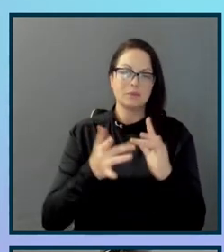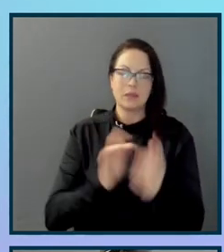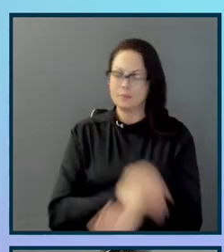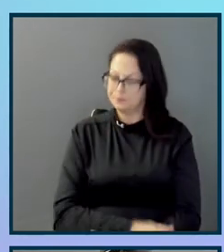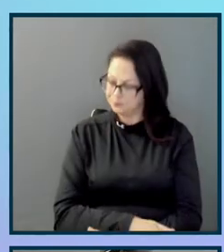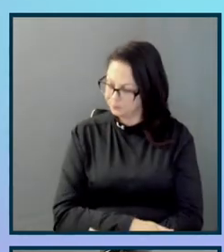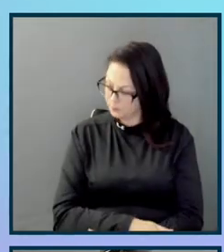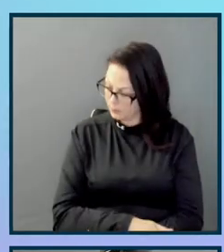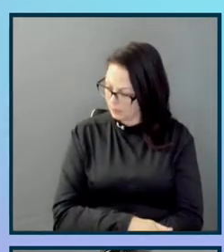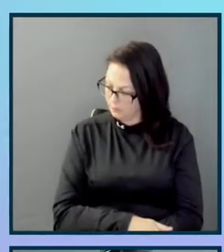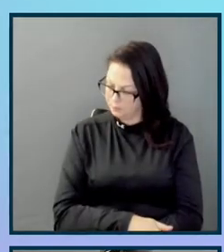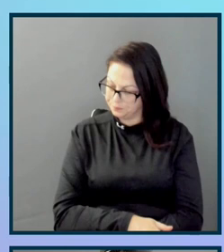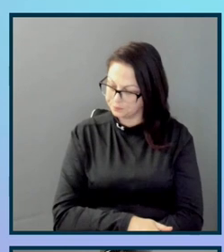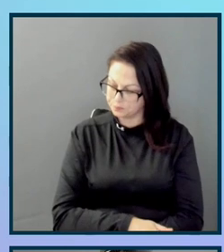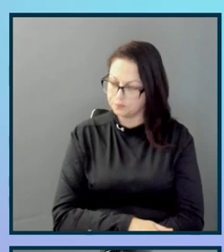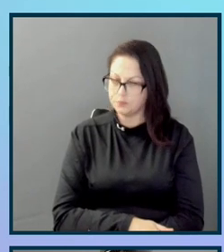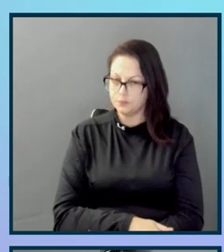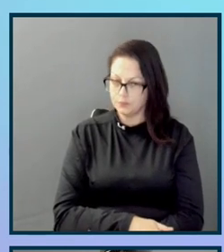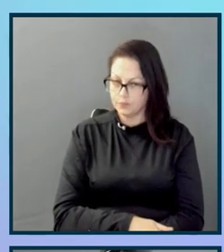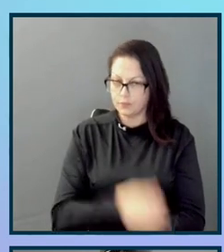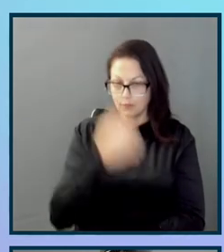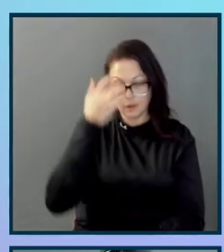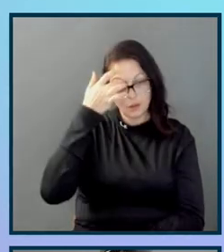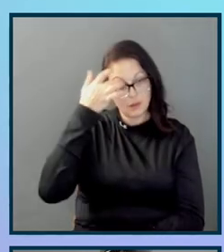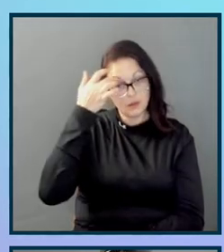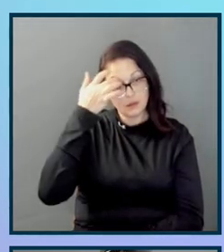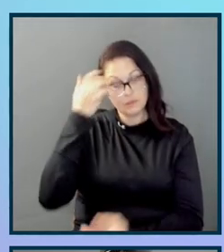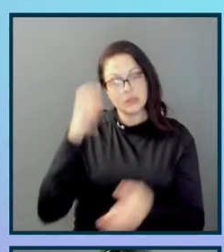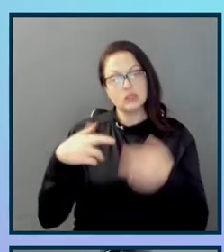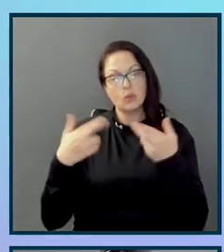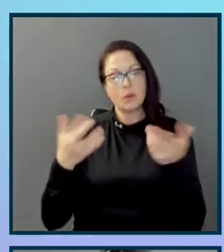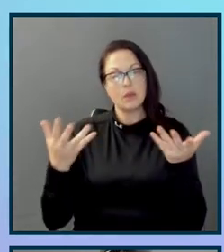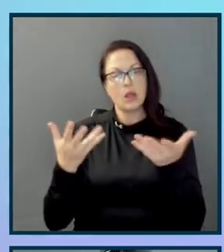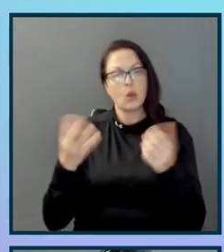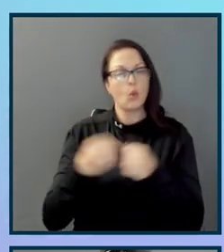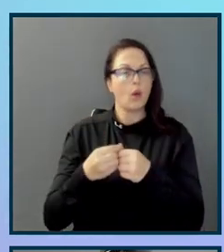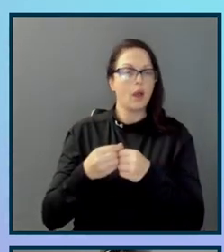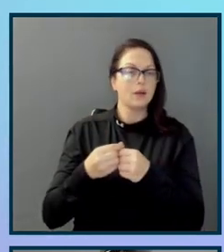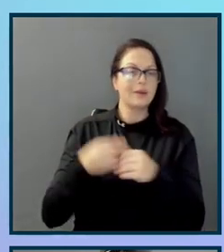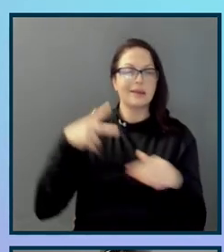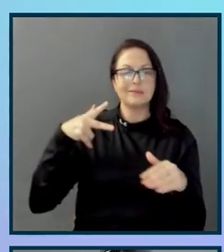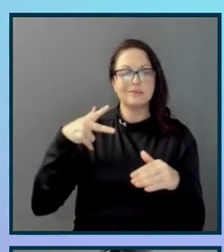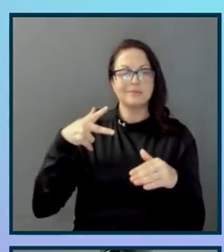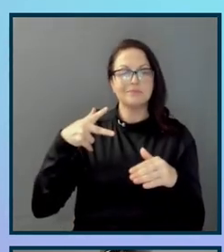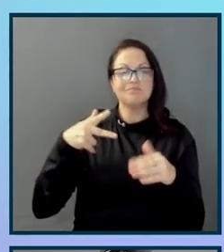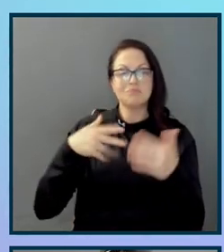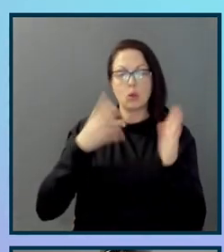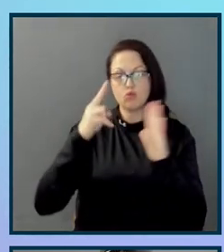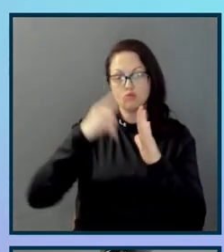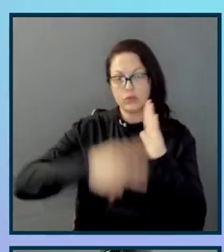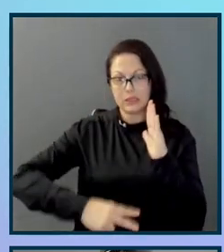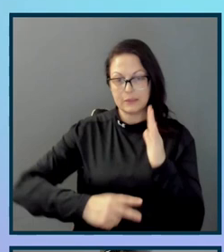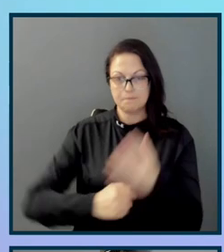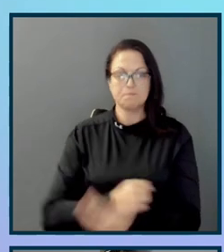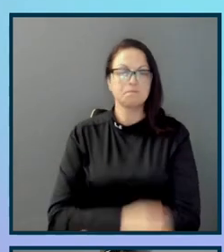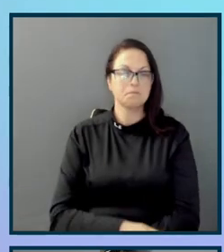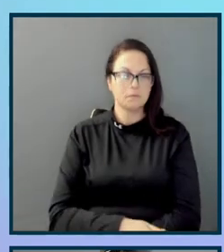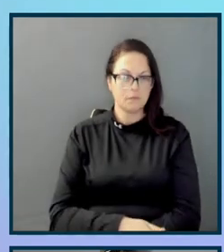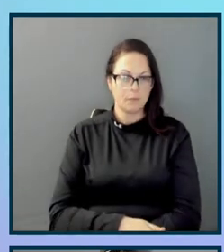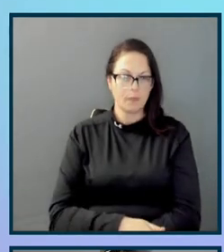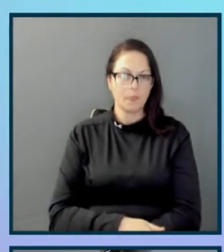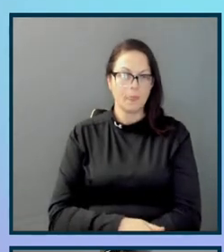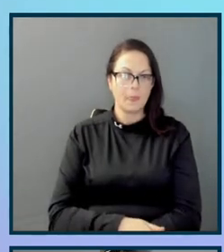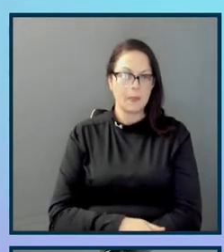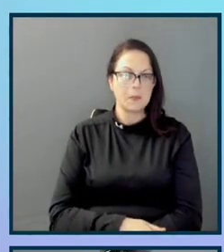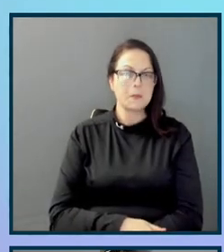So, our recommendation here is simply cut the homepage length by 30 to 50% and also only include the items that were most